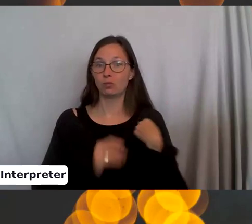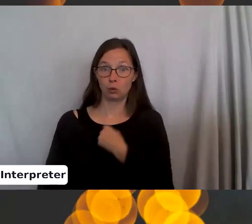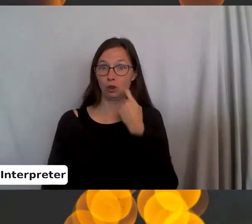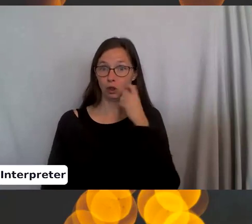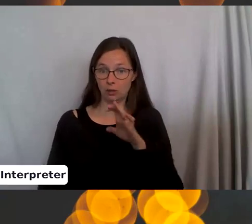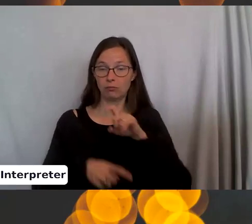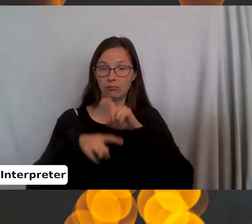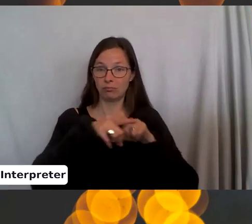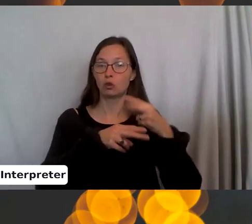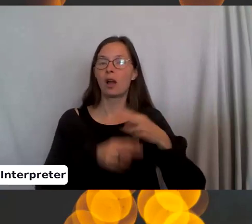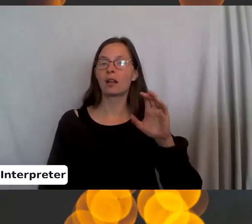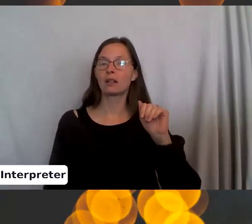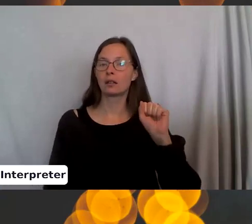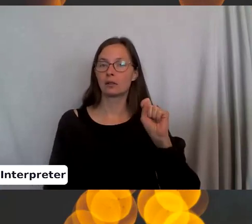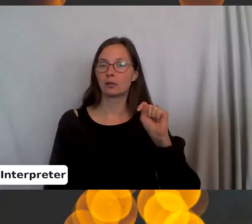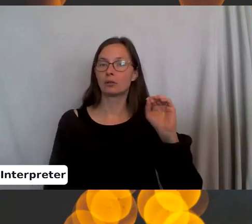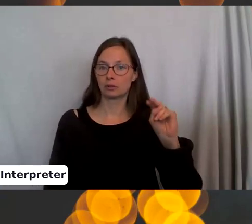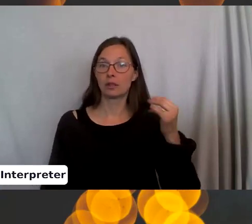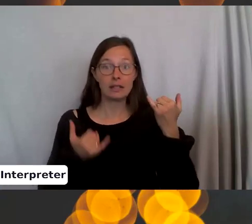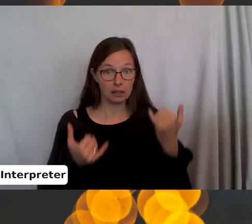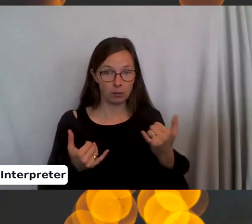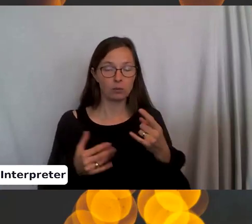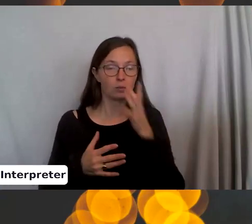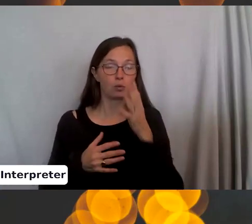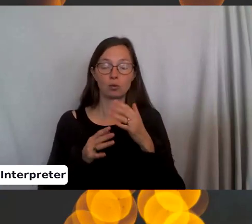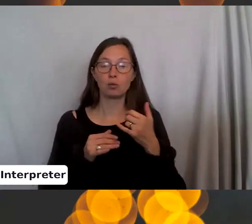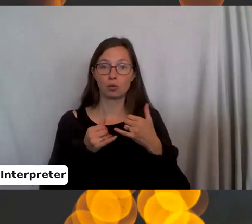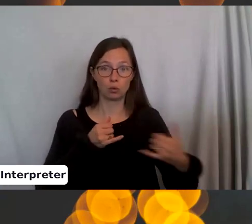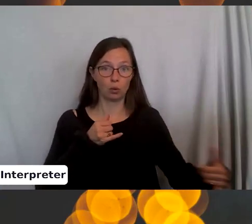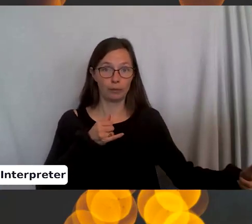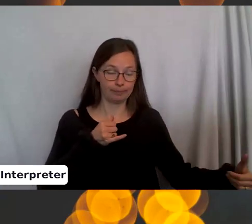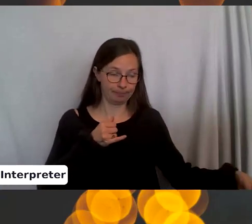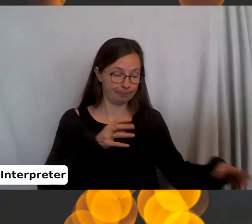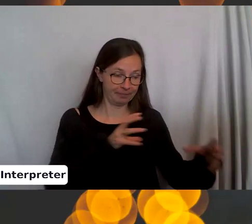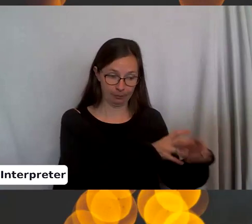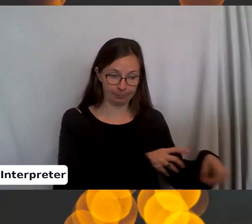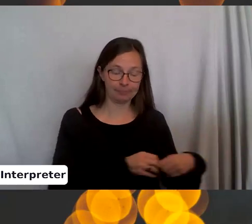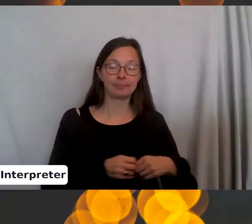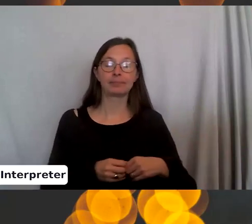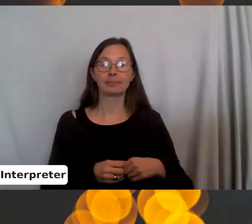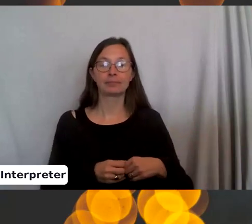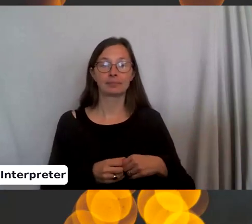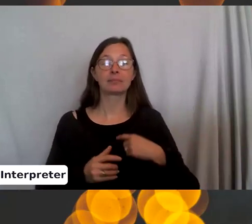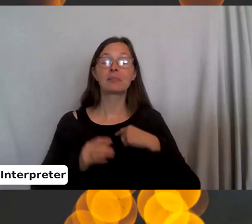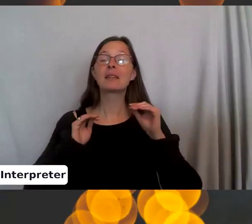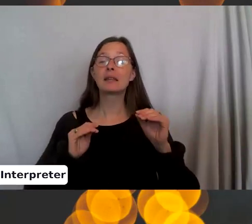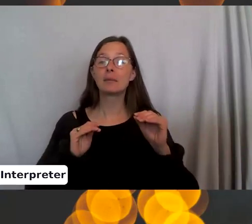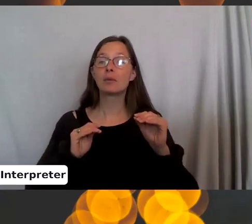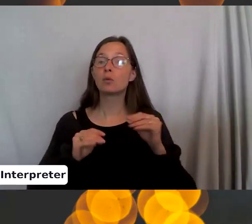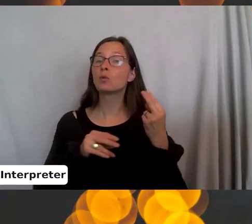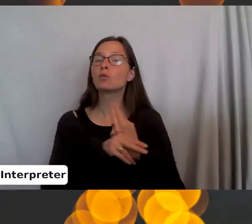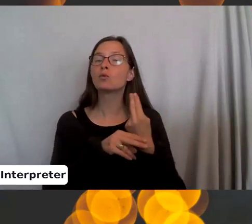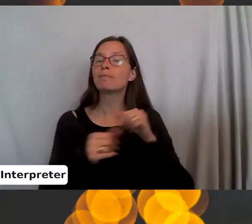You're going to take the yarn that's attached to the ball. This is how I'm teaching you to knit continental,